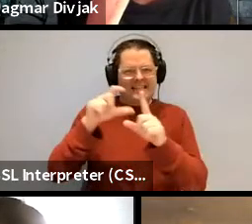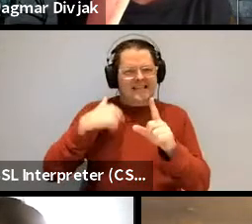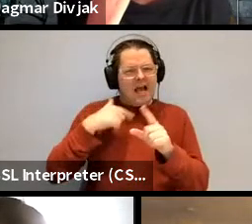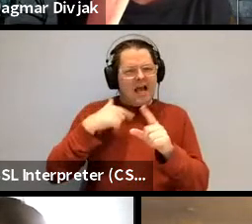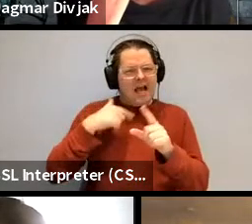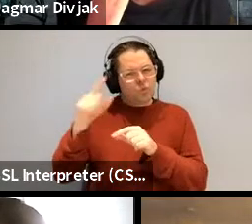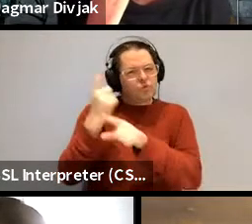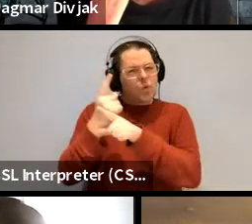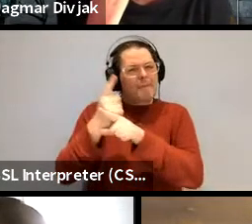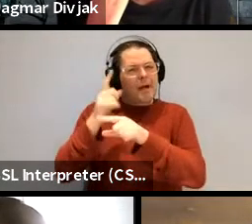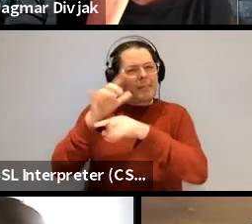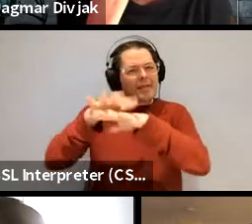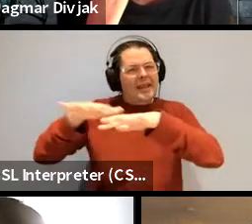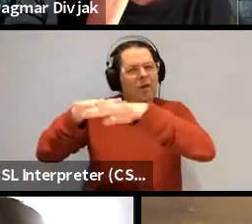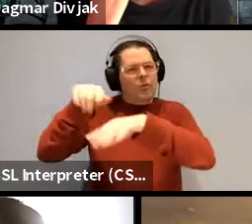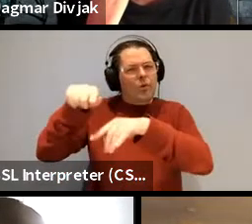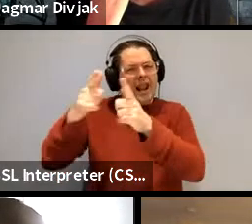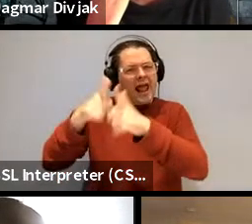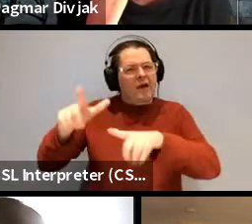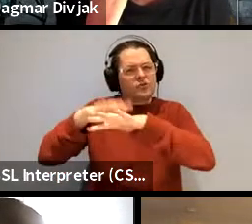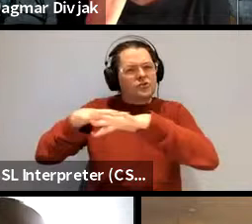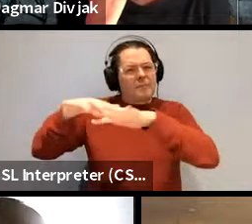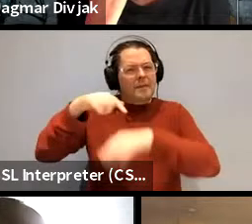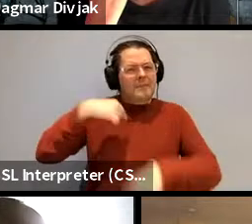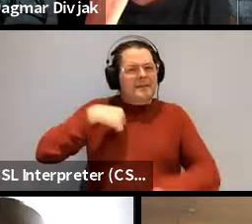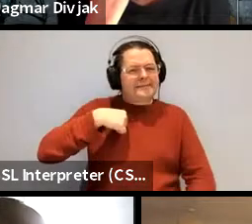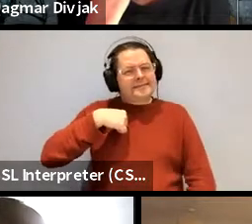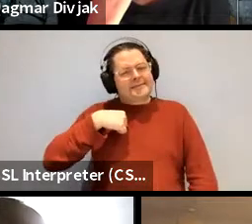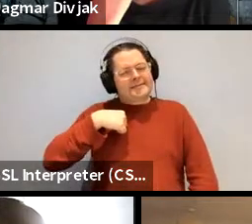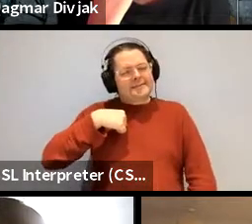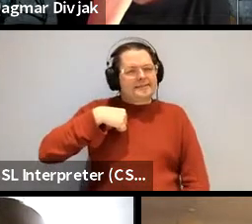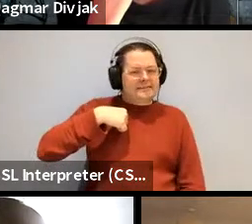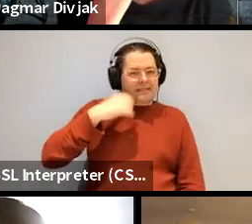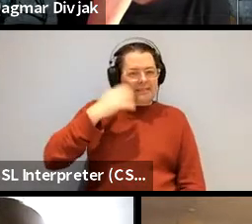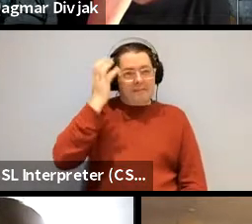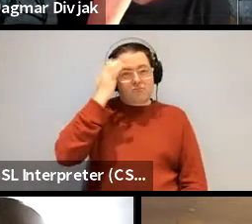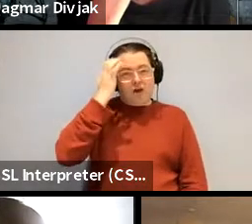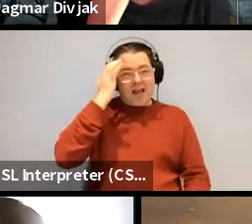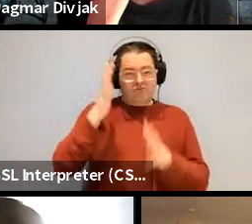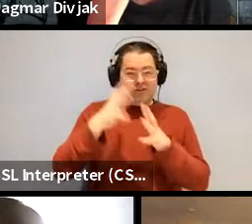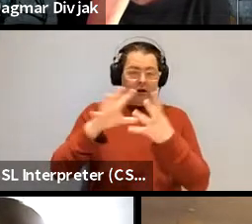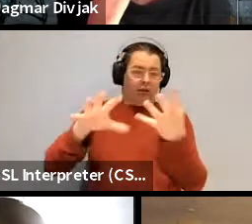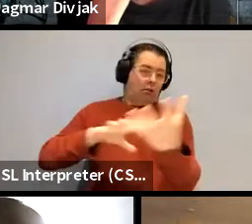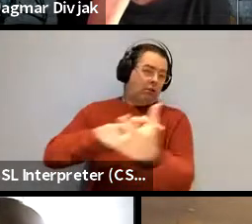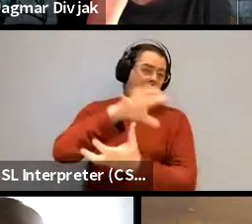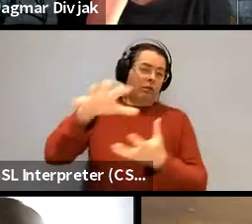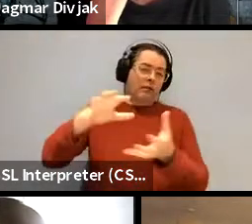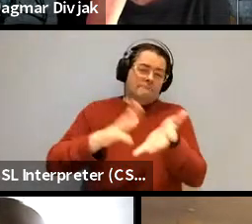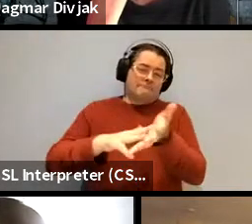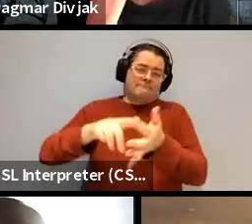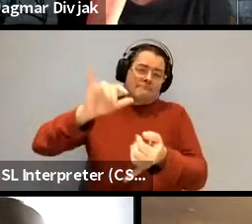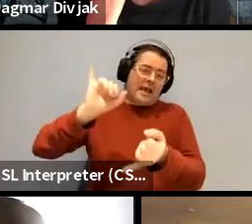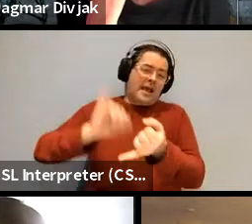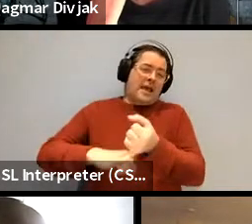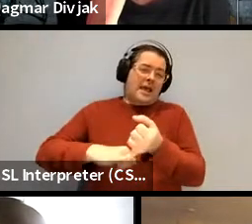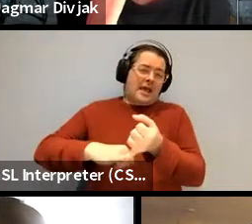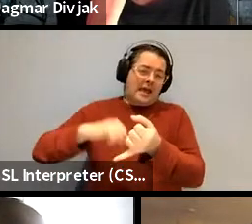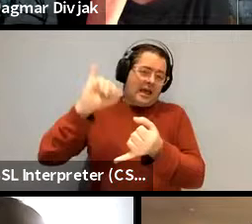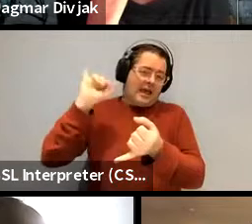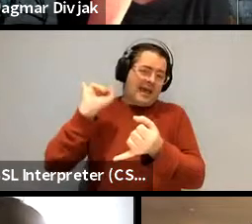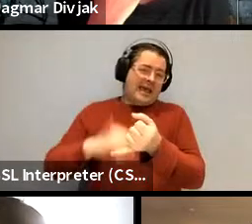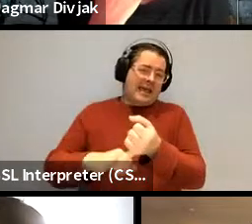that you're referring to but i think that brain is really very messy thing and there is nothing